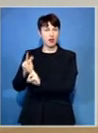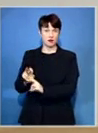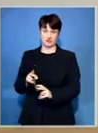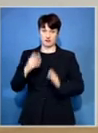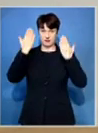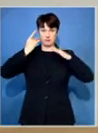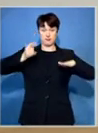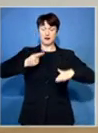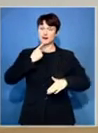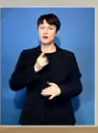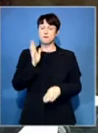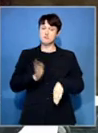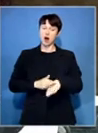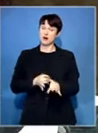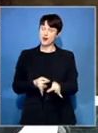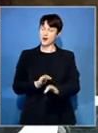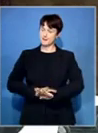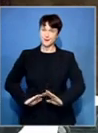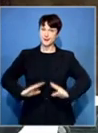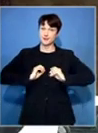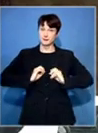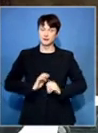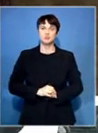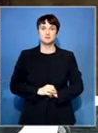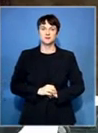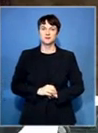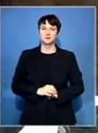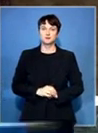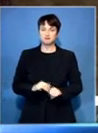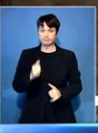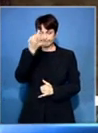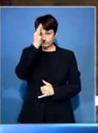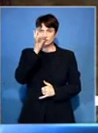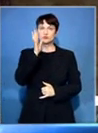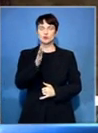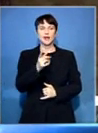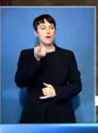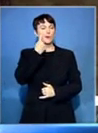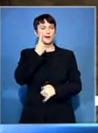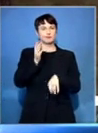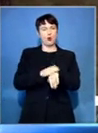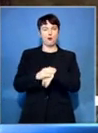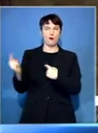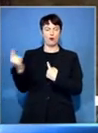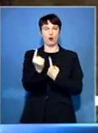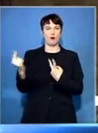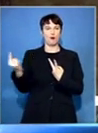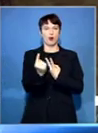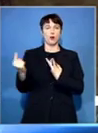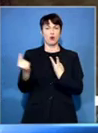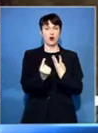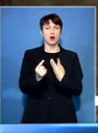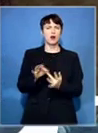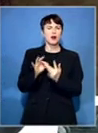tolerate any further delays in the case. The state will continue to call further witnesses to this court, especially the